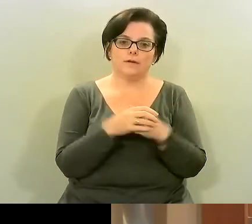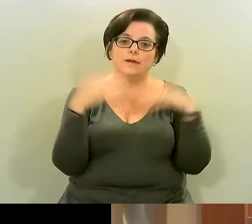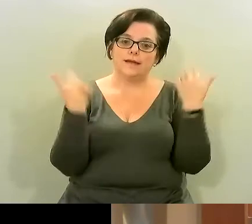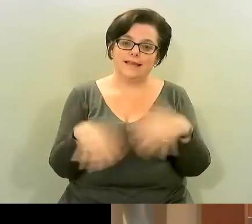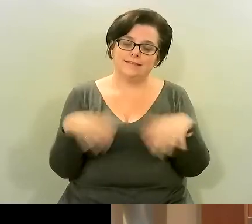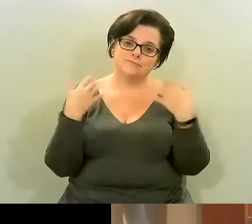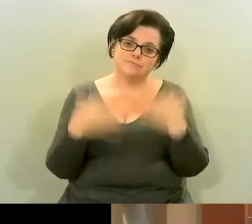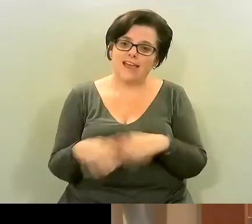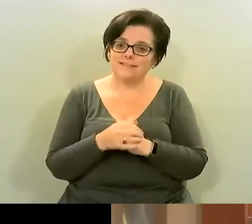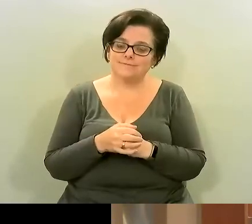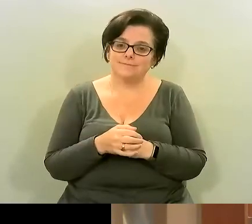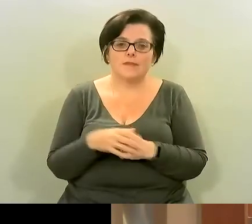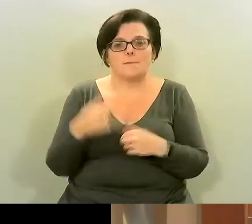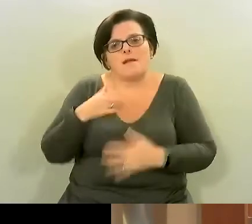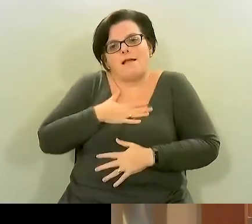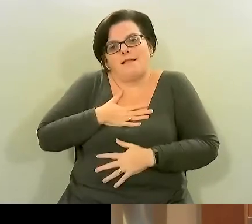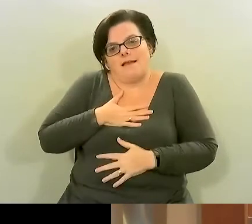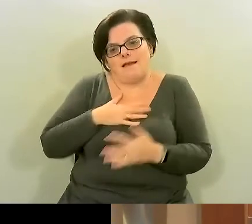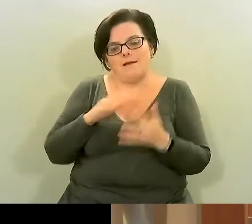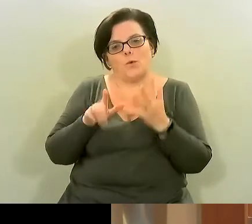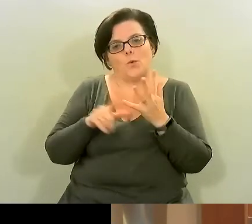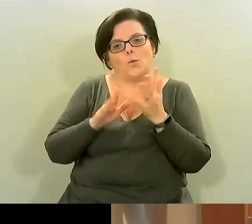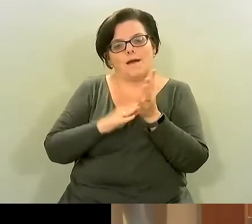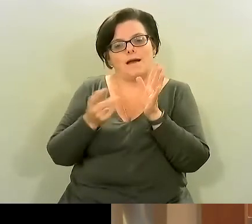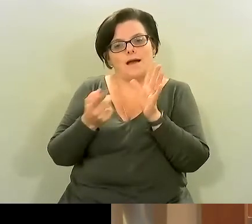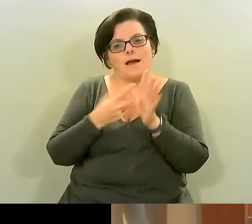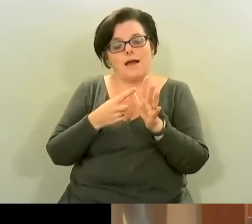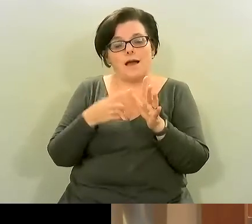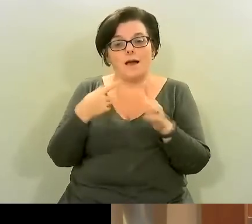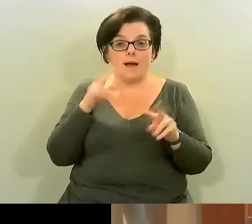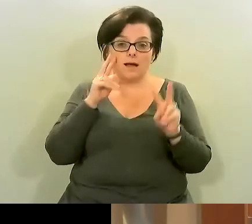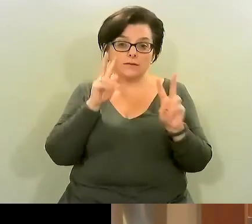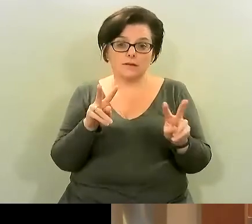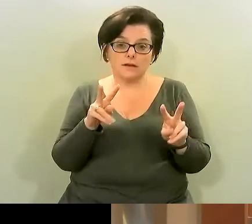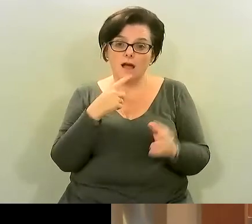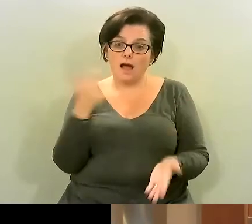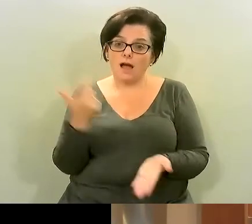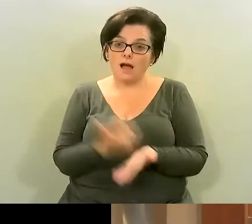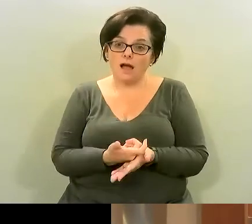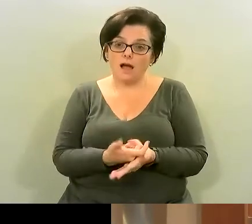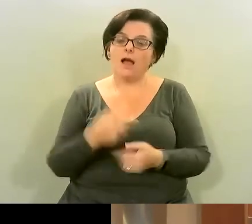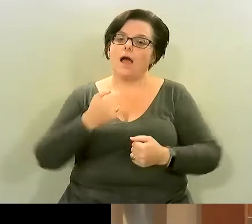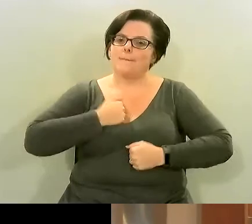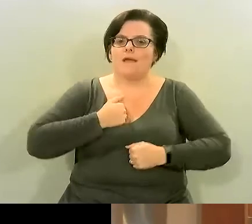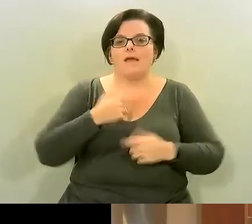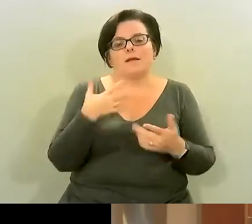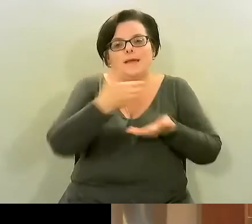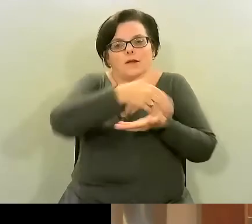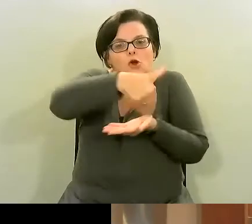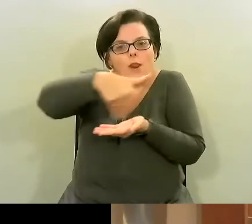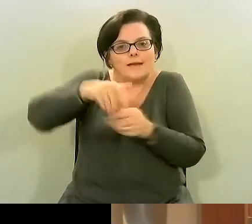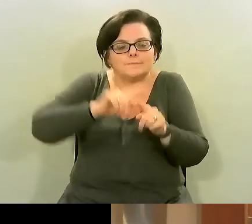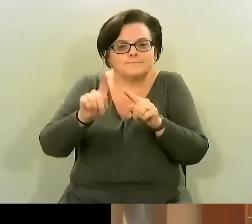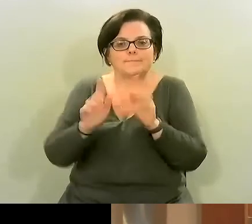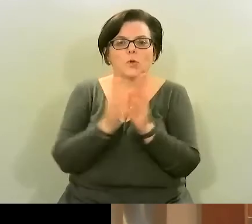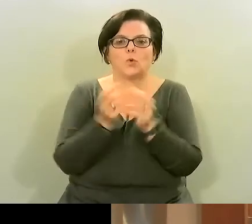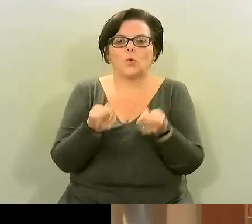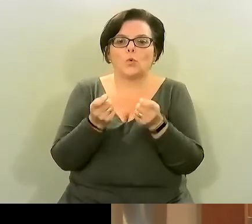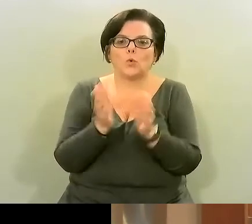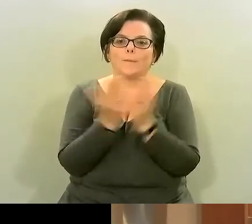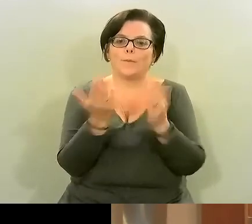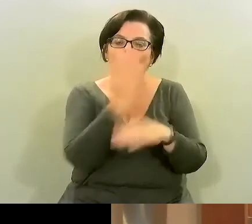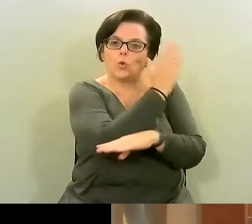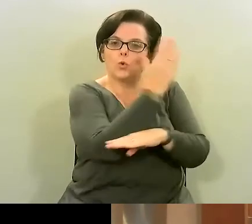i i adore uber but actually it's it's fascinating because i collect cookbooks so it's great because it's got tons of